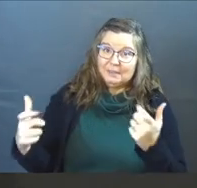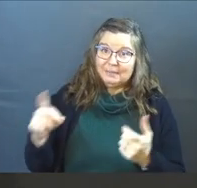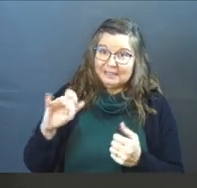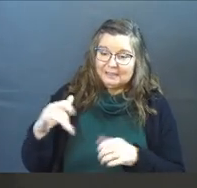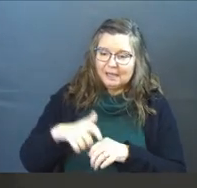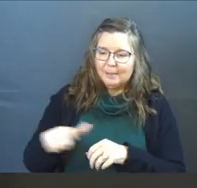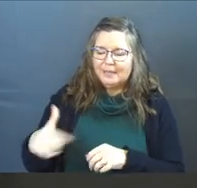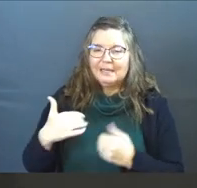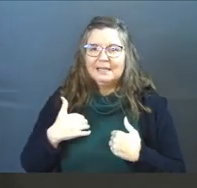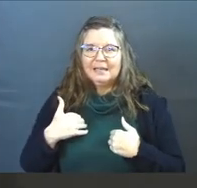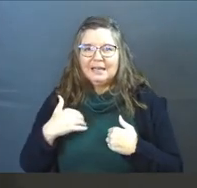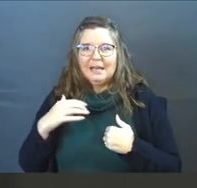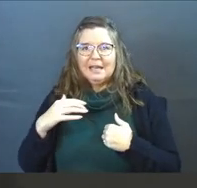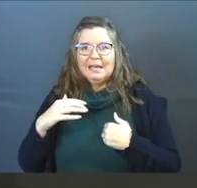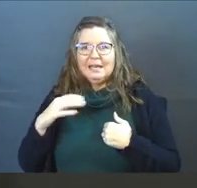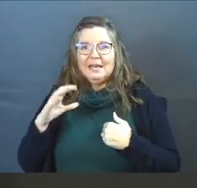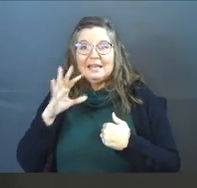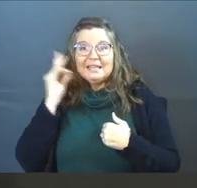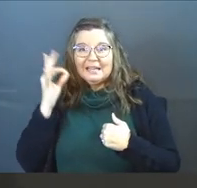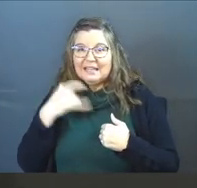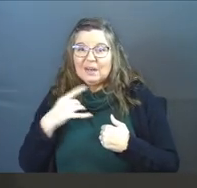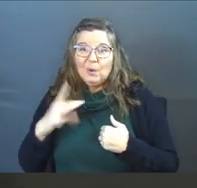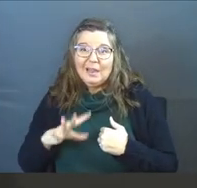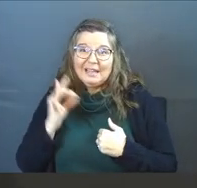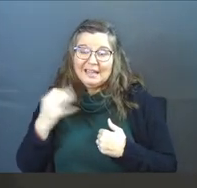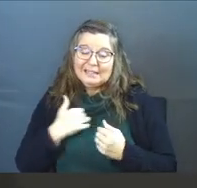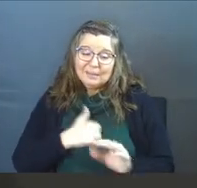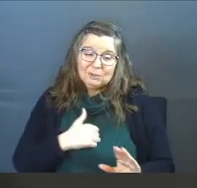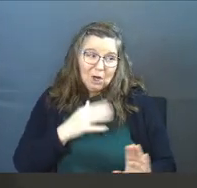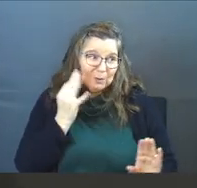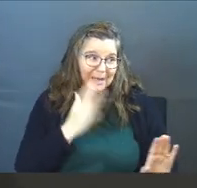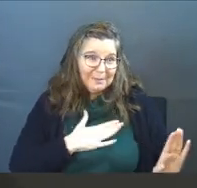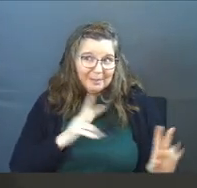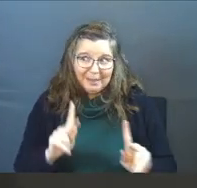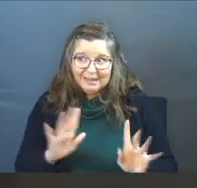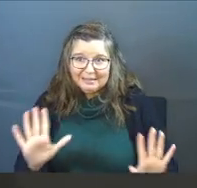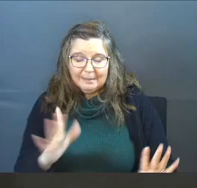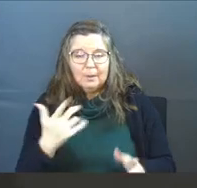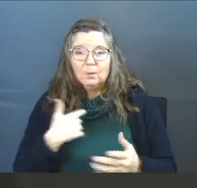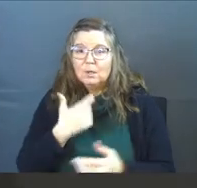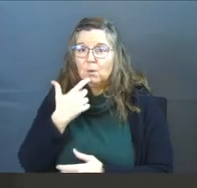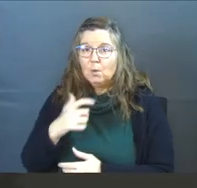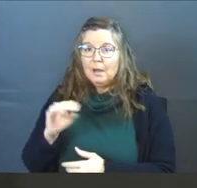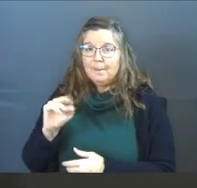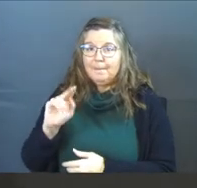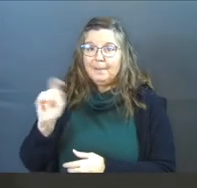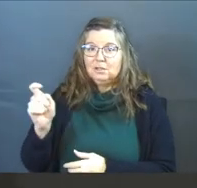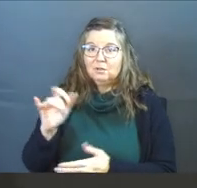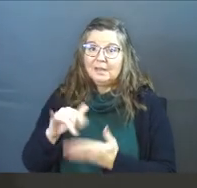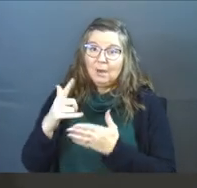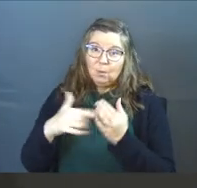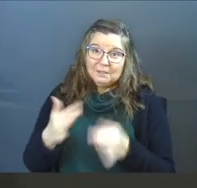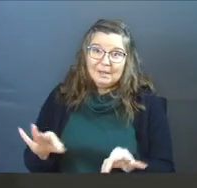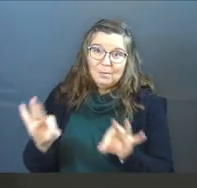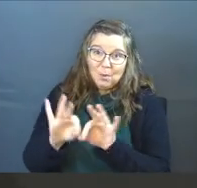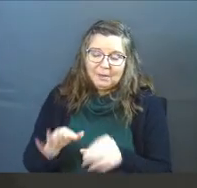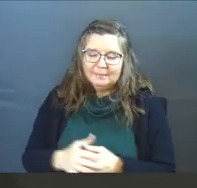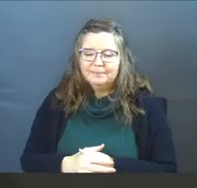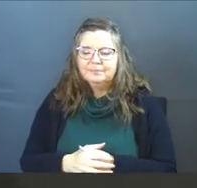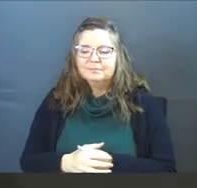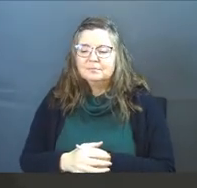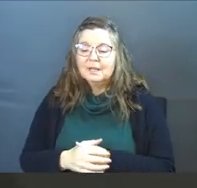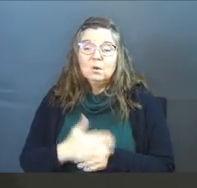time. And he had cats, and I don't like cats, and I'm sorry to the cats people. But we watched The Matrix, and that was what was important.